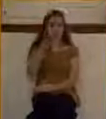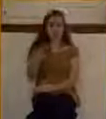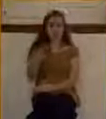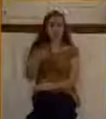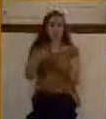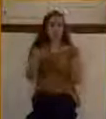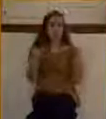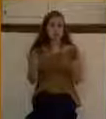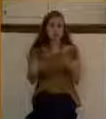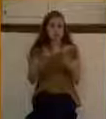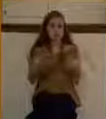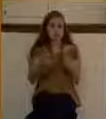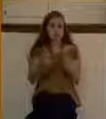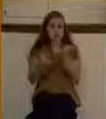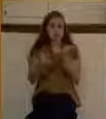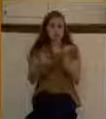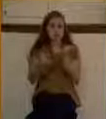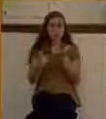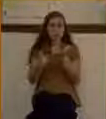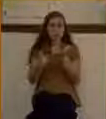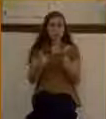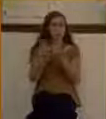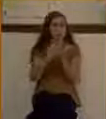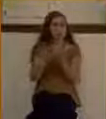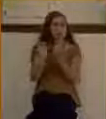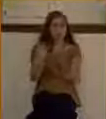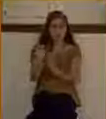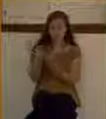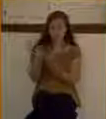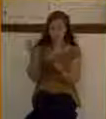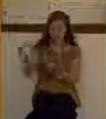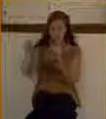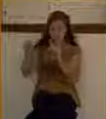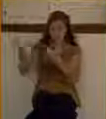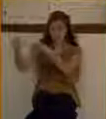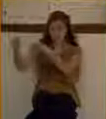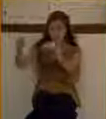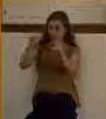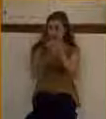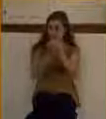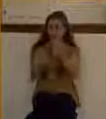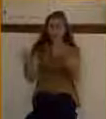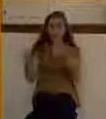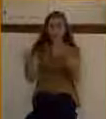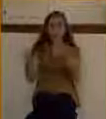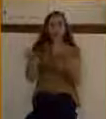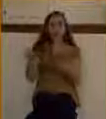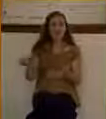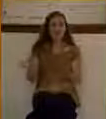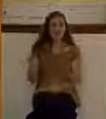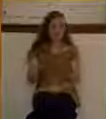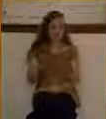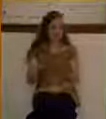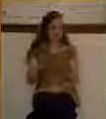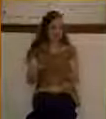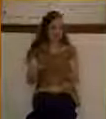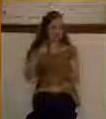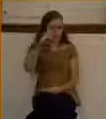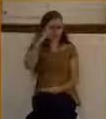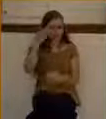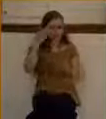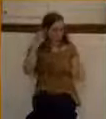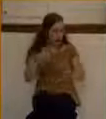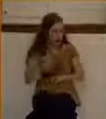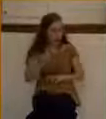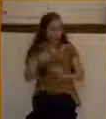proposal, you remember that the Bible says he went away sad, and the word is actually appalled. He was appalled at the thought of selling all that he had to follow